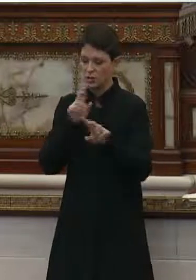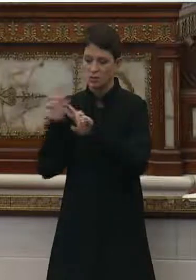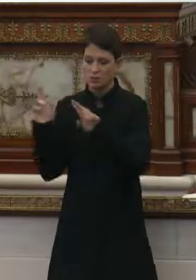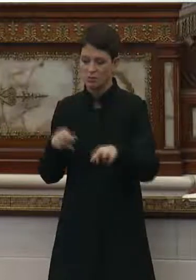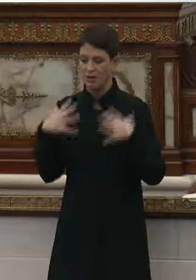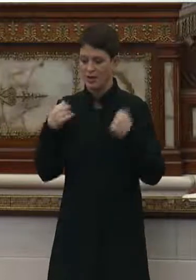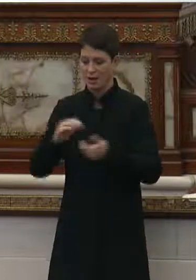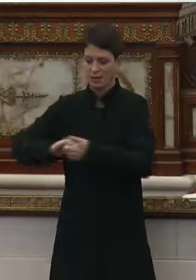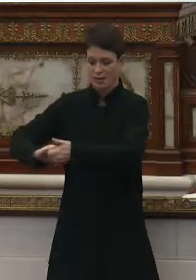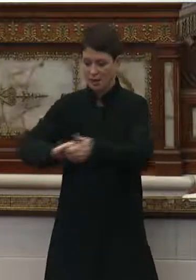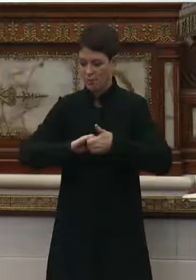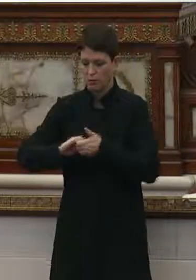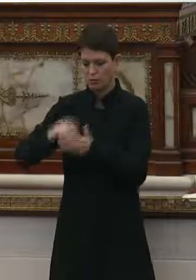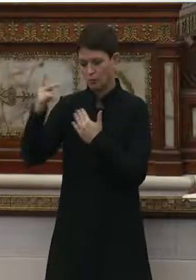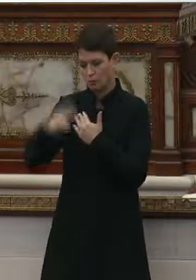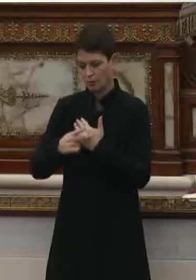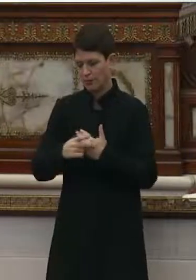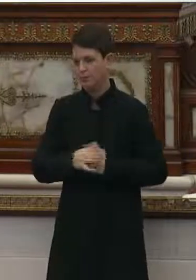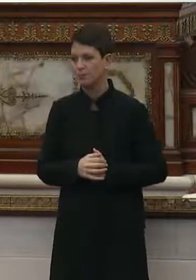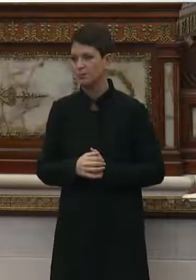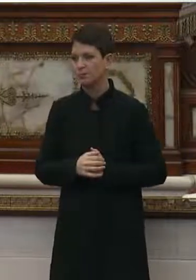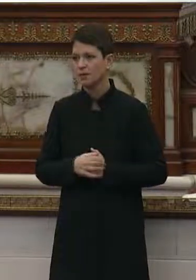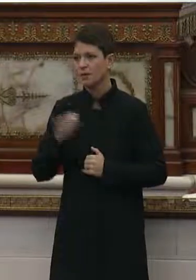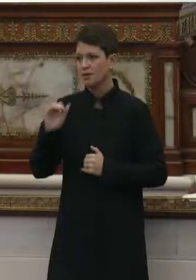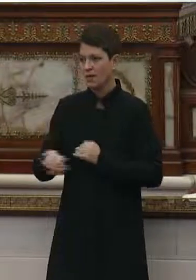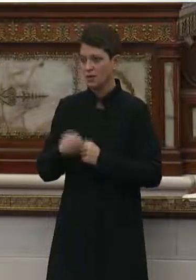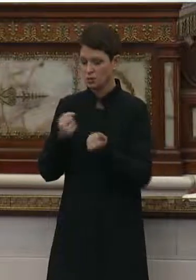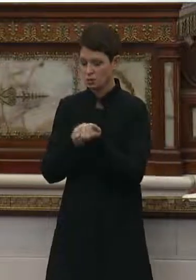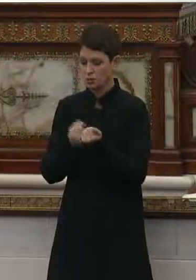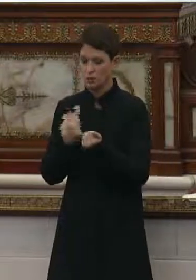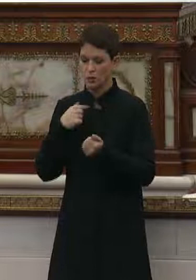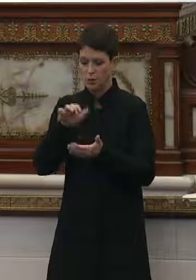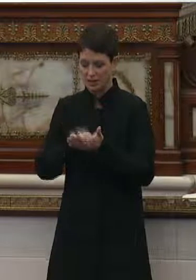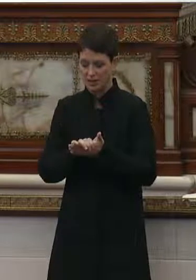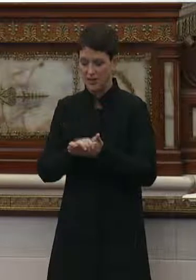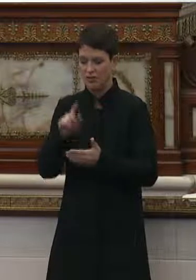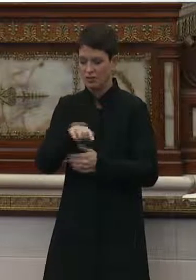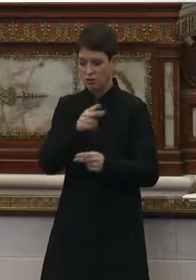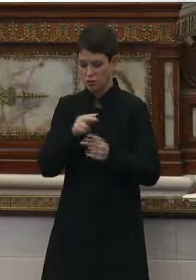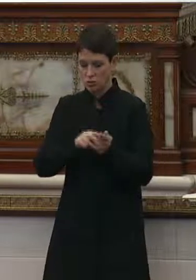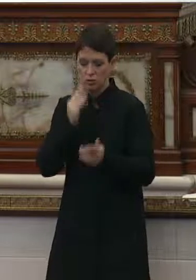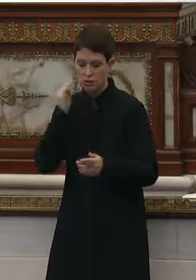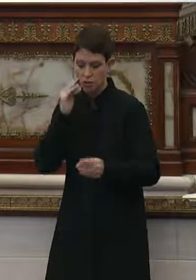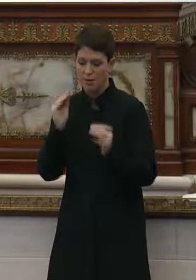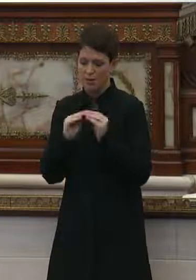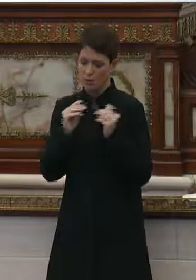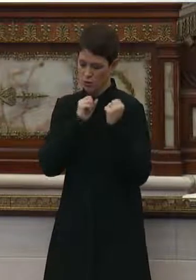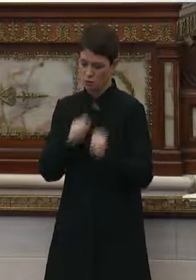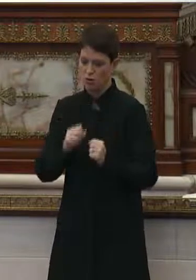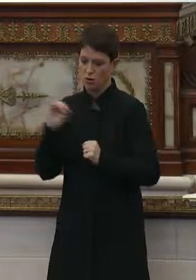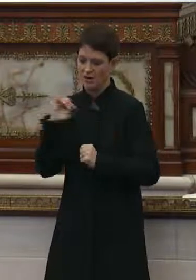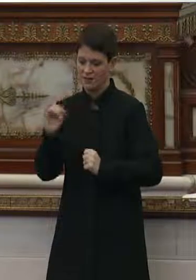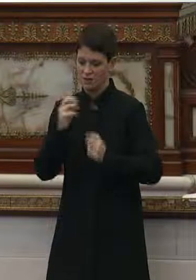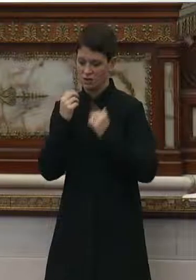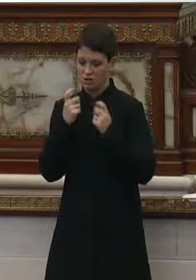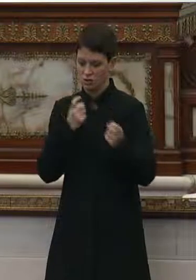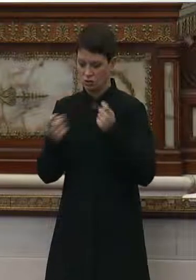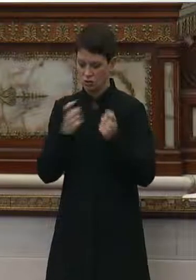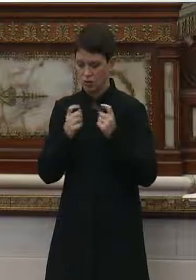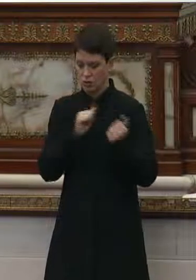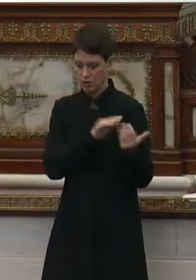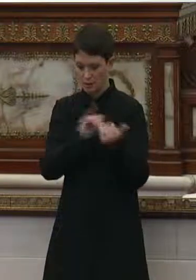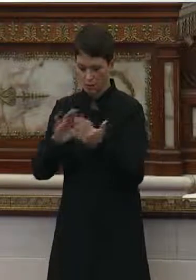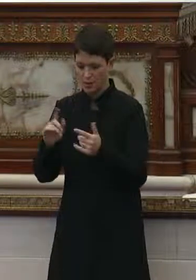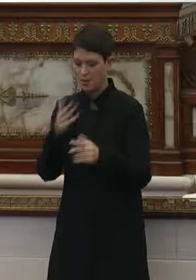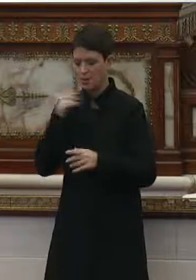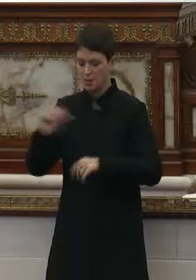Health Collaboration Program. With this additional support, we believe that congregate care facilities now have much stronger infection control practices and